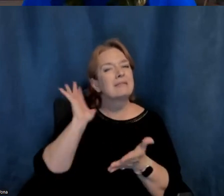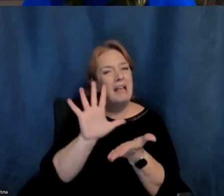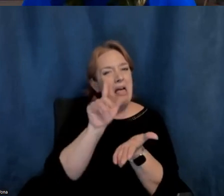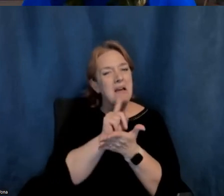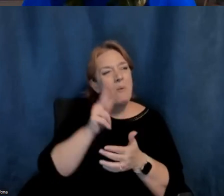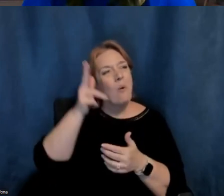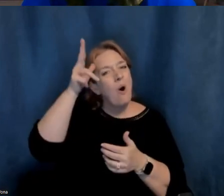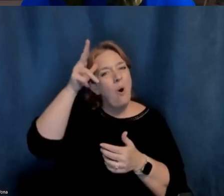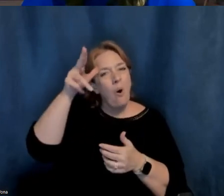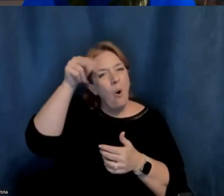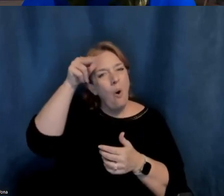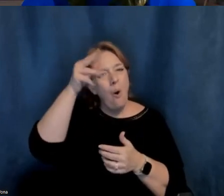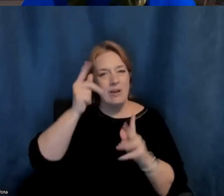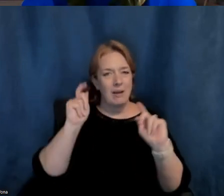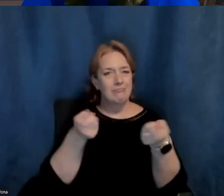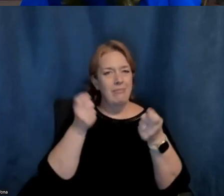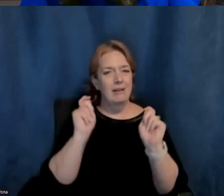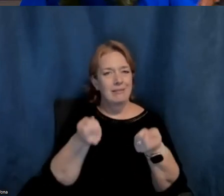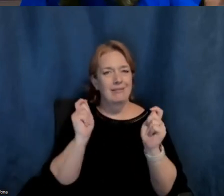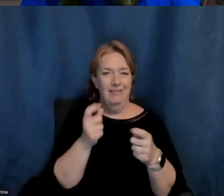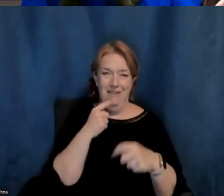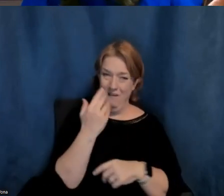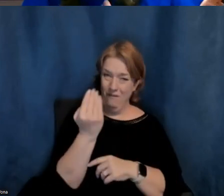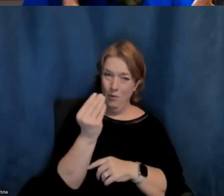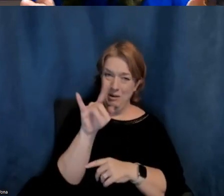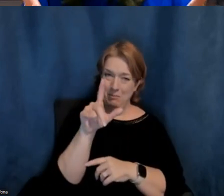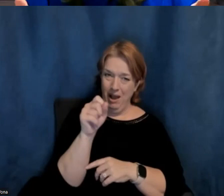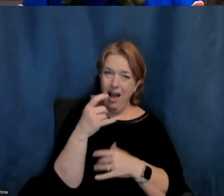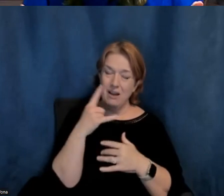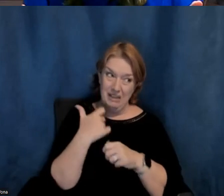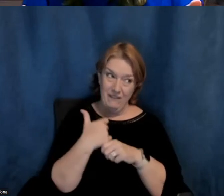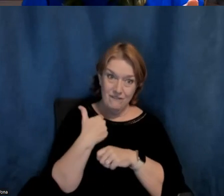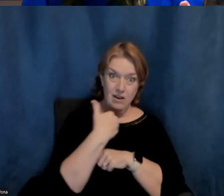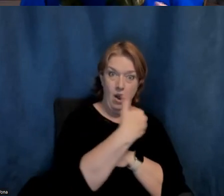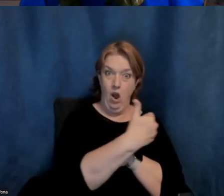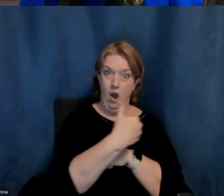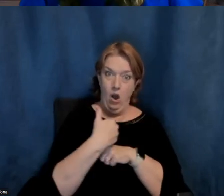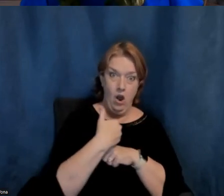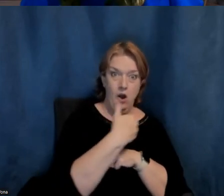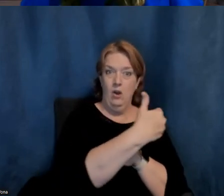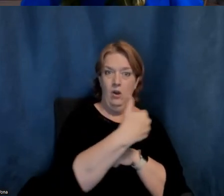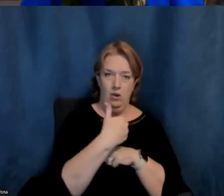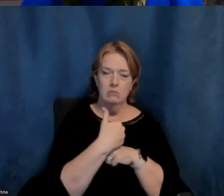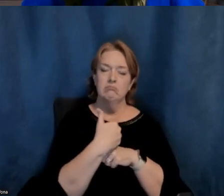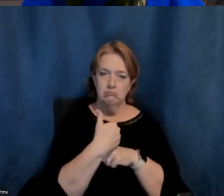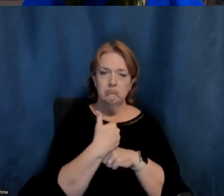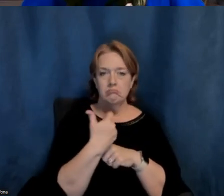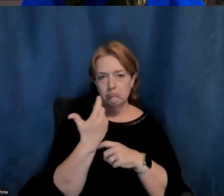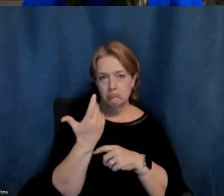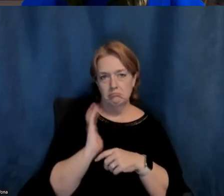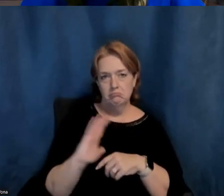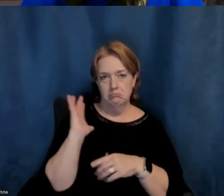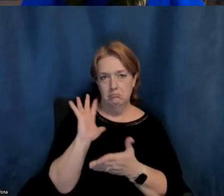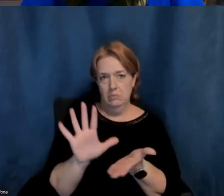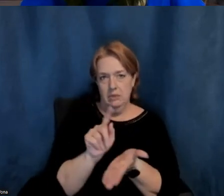distance, that 14 miles between Nashville and Belmont. But to